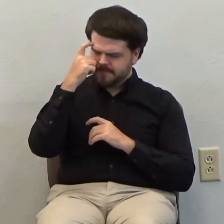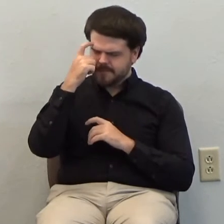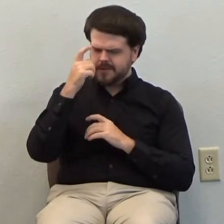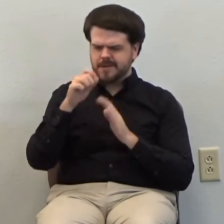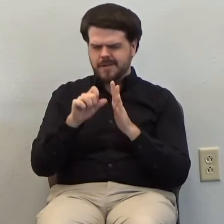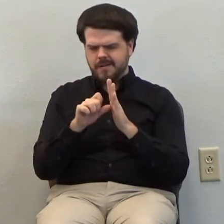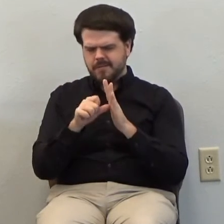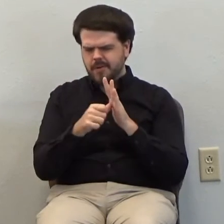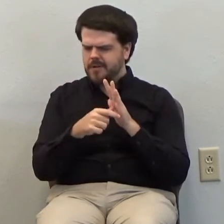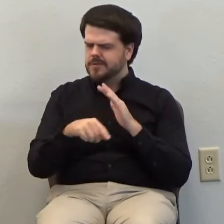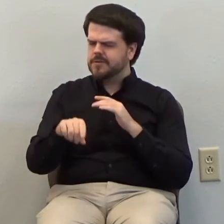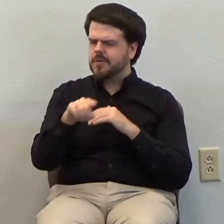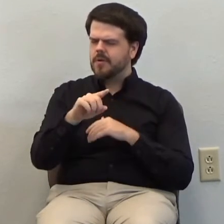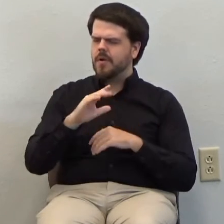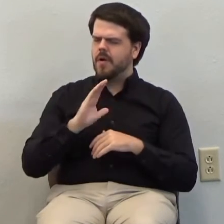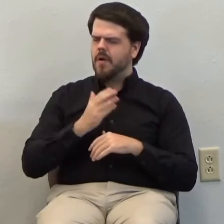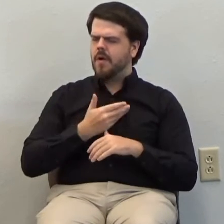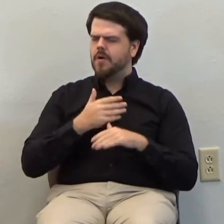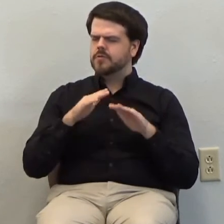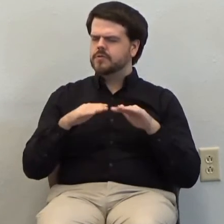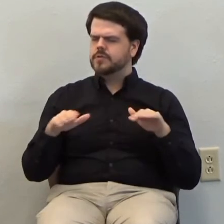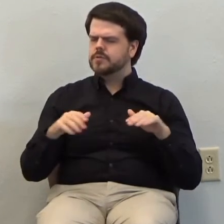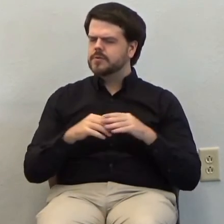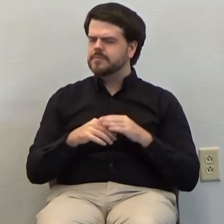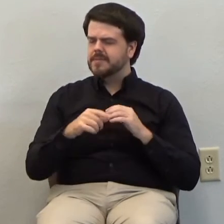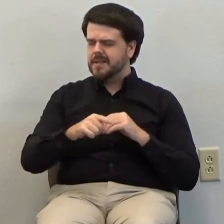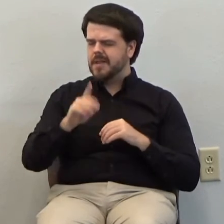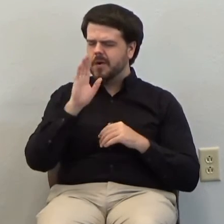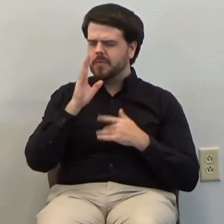it would make them joyful and confident in life